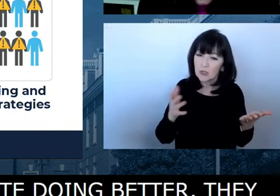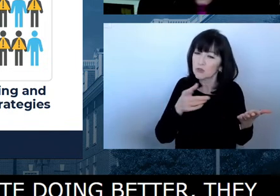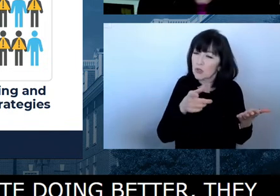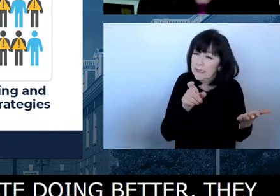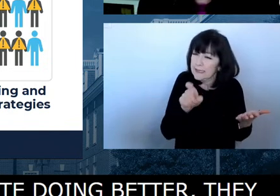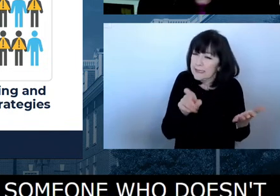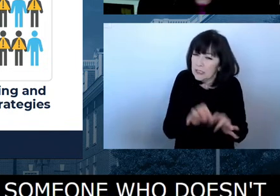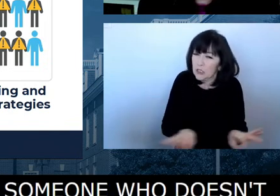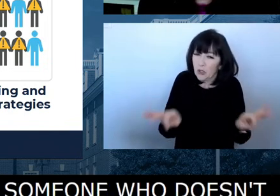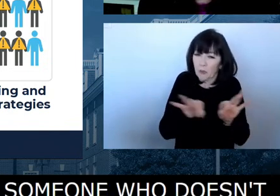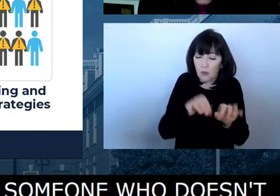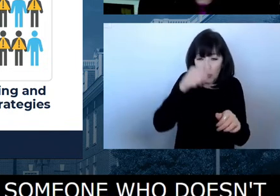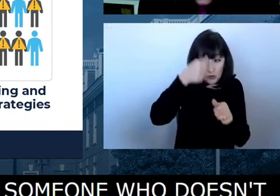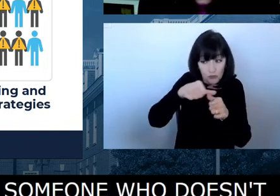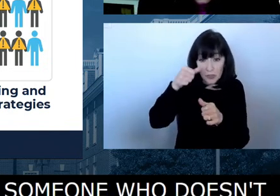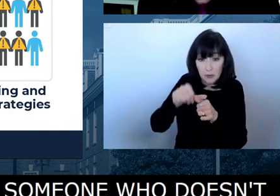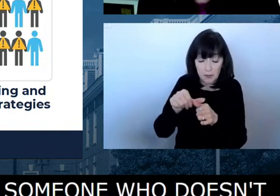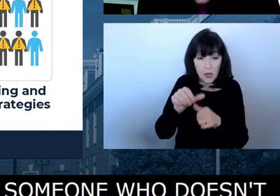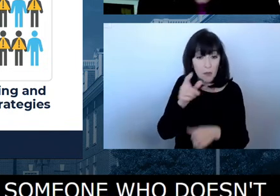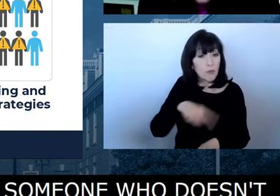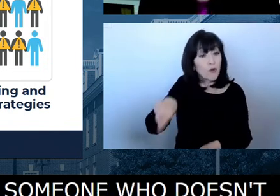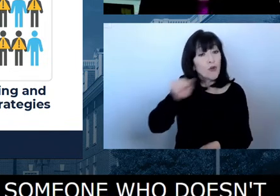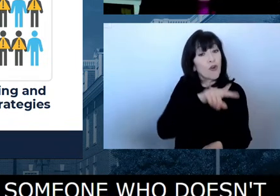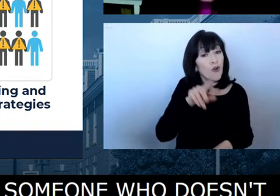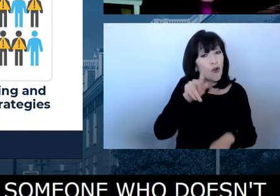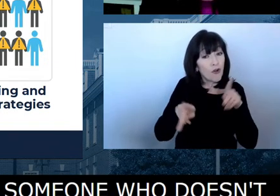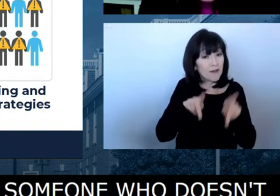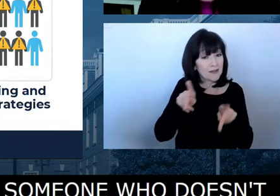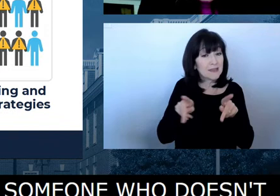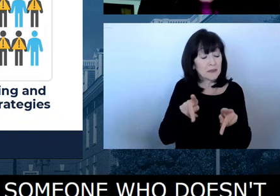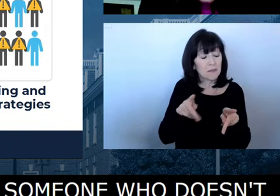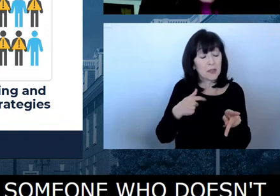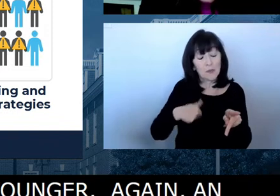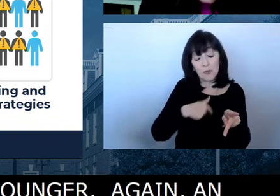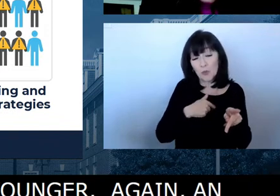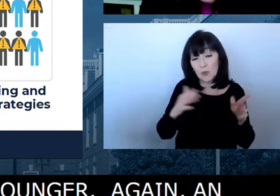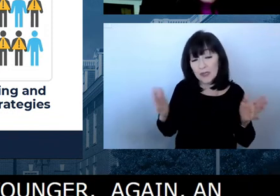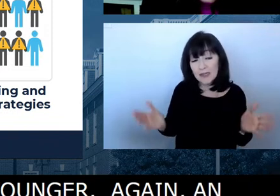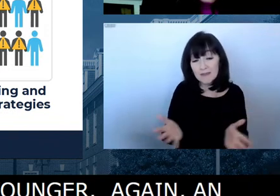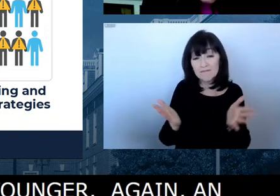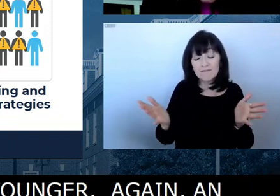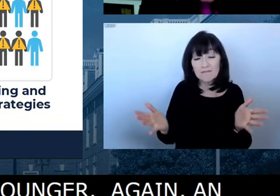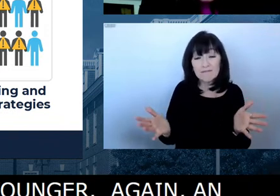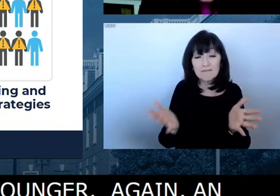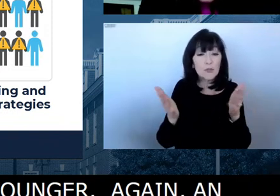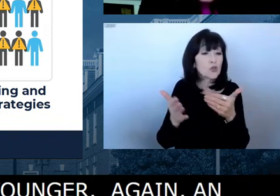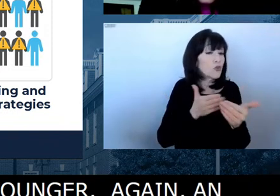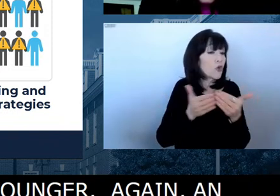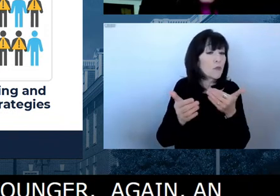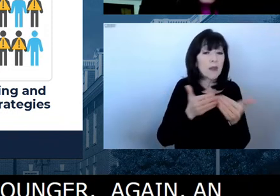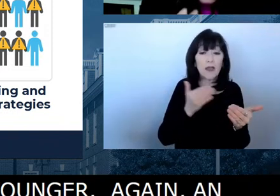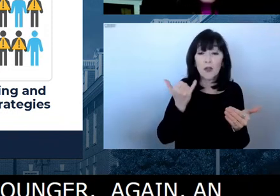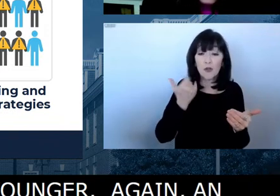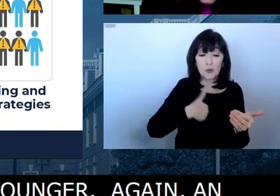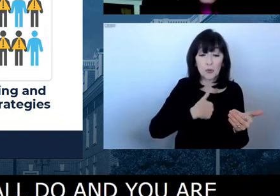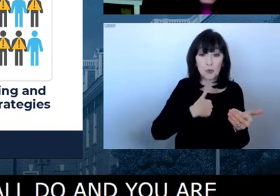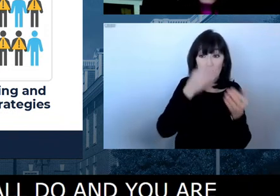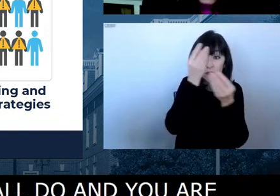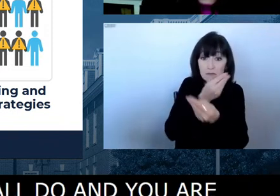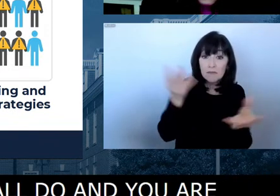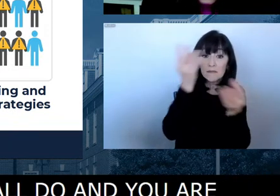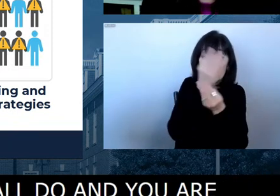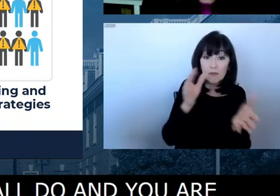that we can all do, and you're going to continue to hear us talking about it, even if it's not in a press conference setting is really the